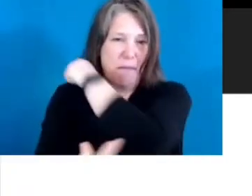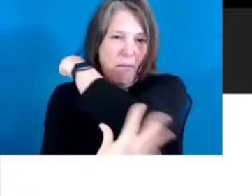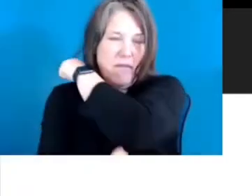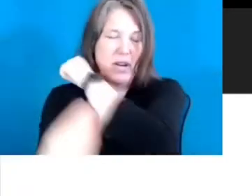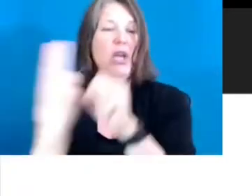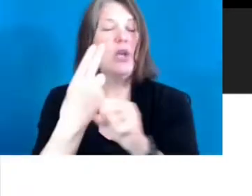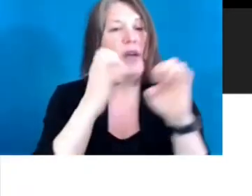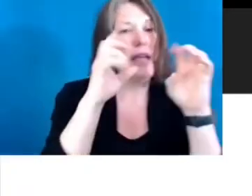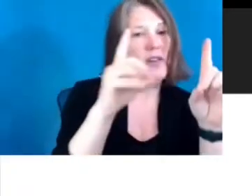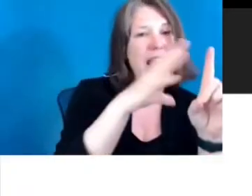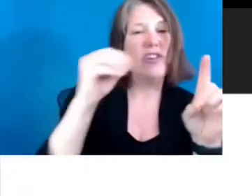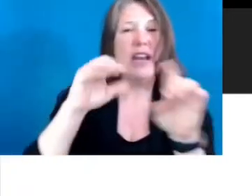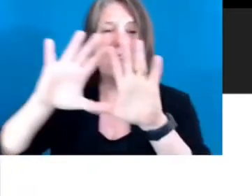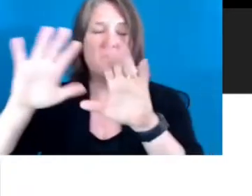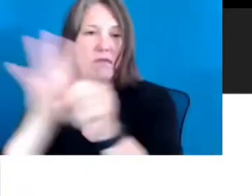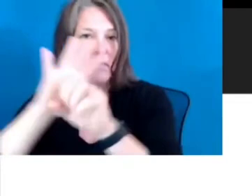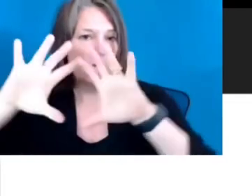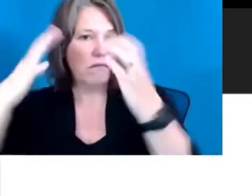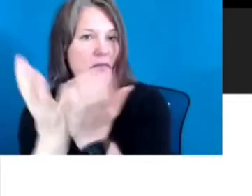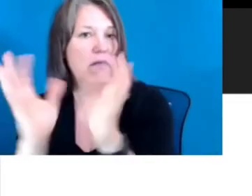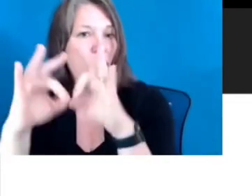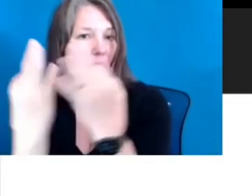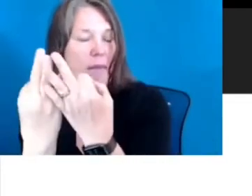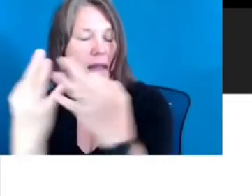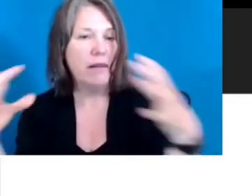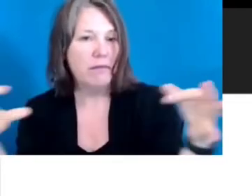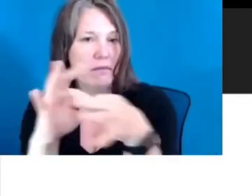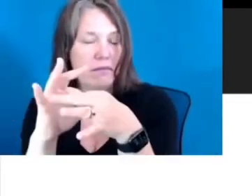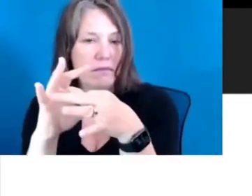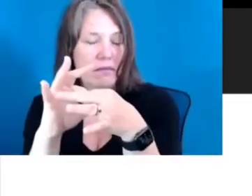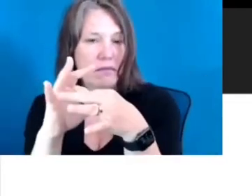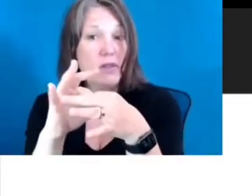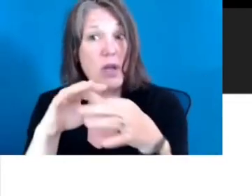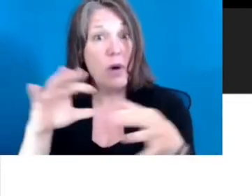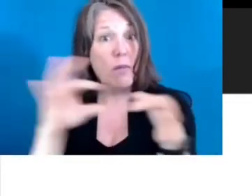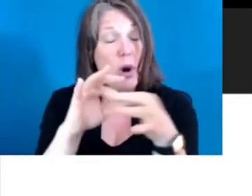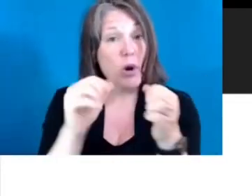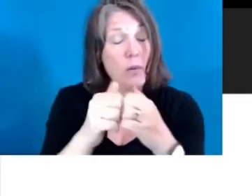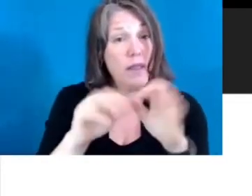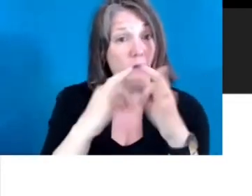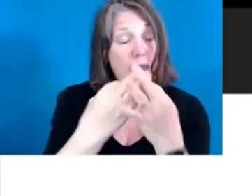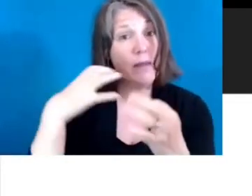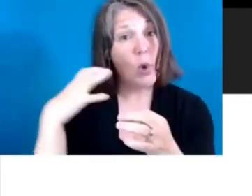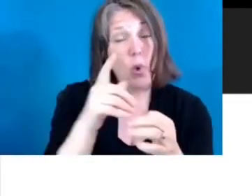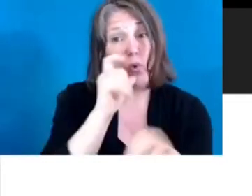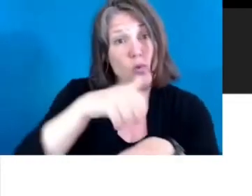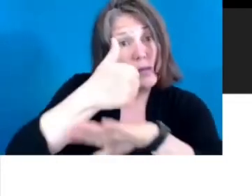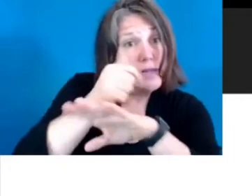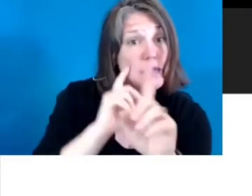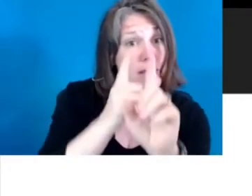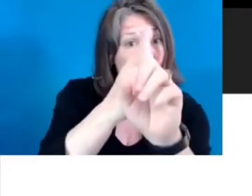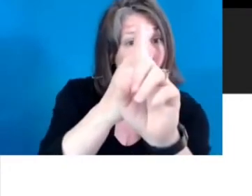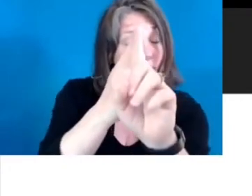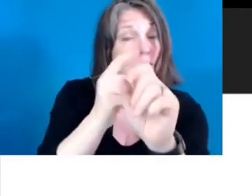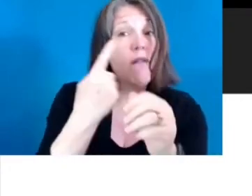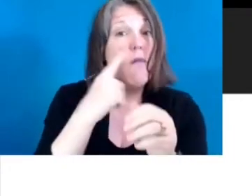and whole family support as the two levers. Then the parents partner with a family coach who works with them to set specific